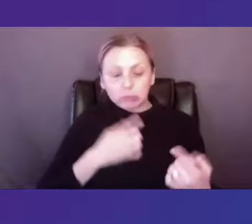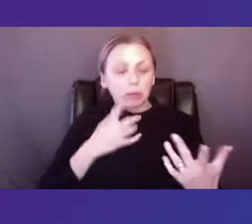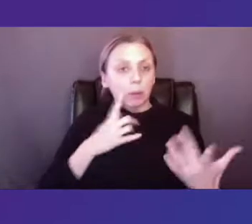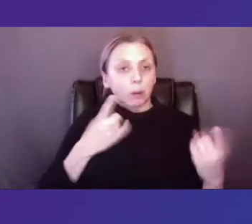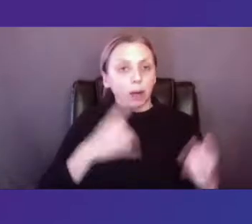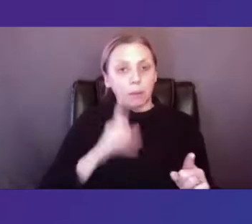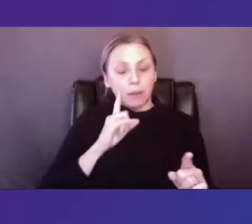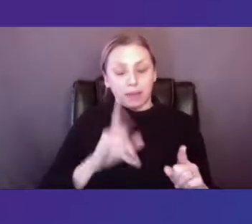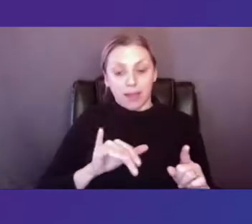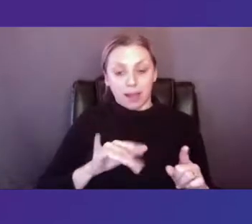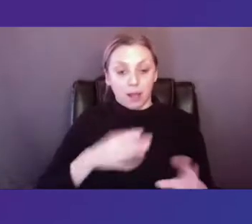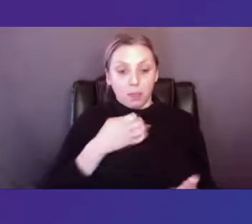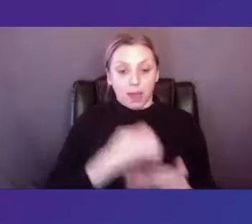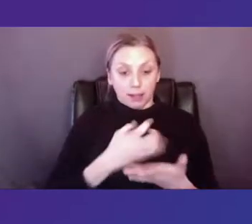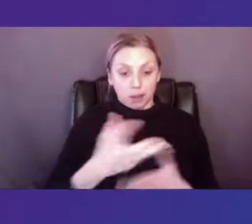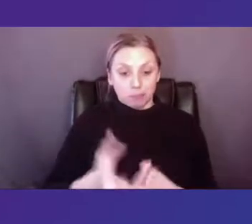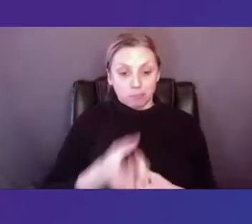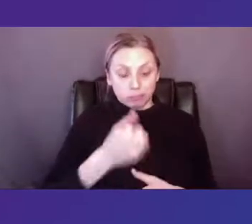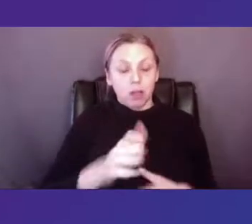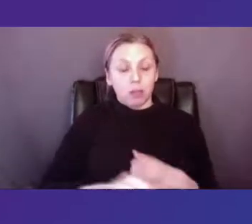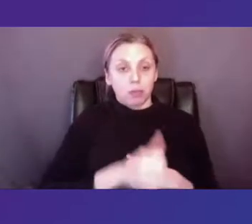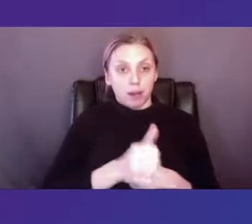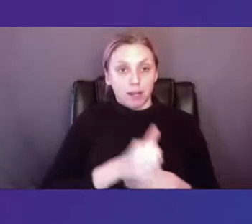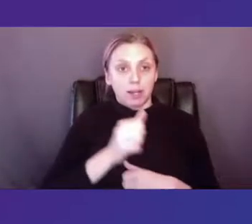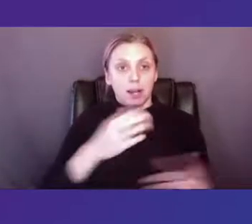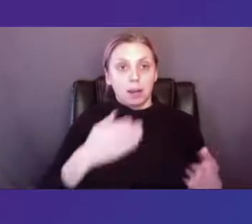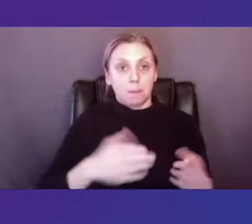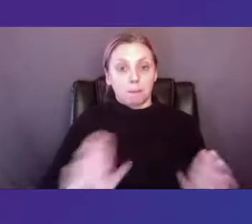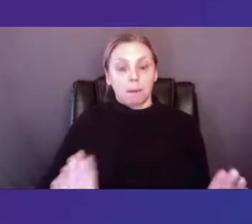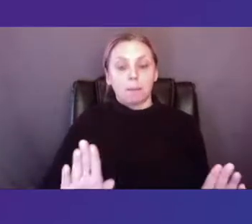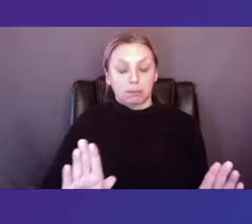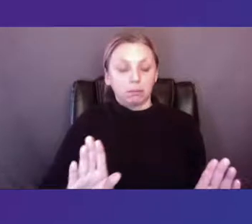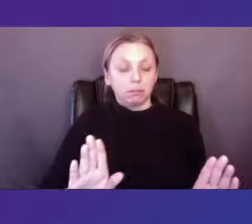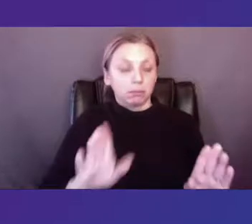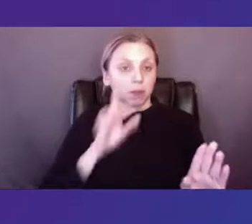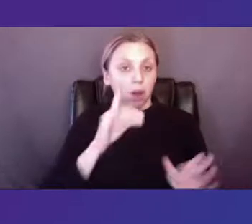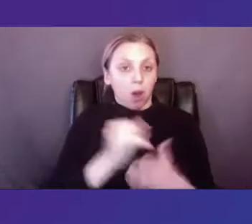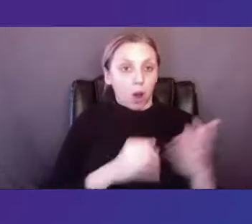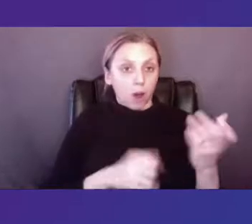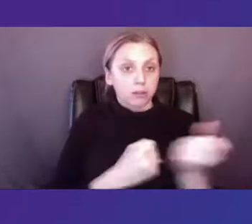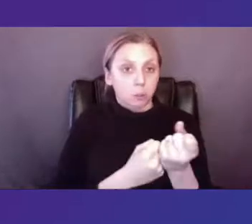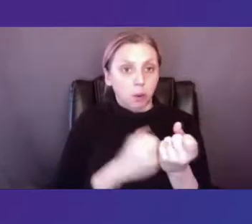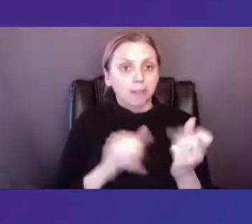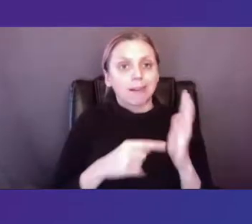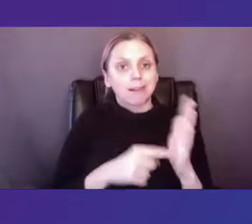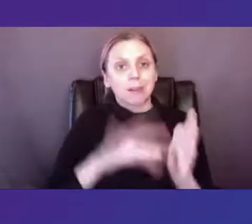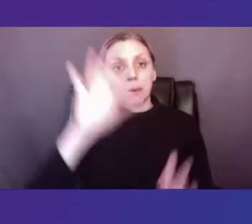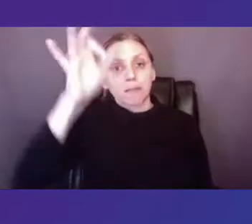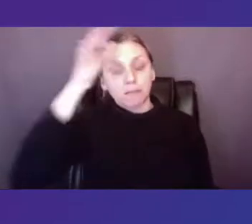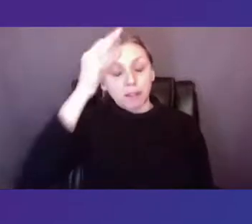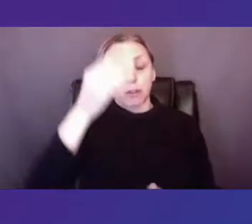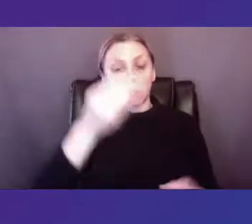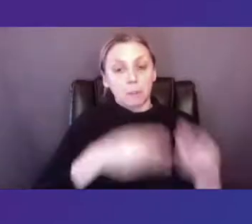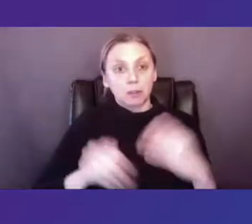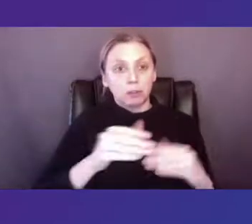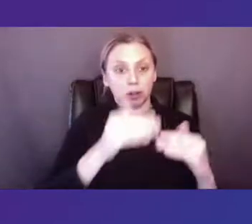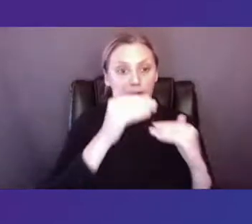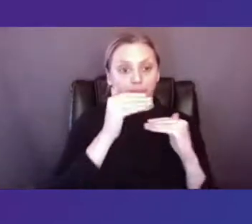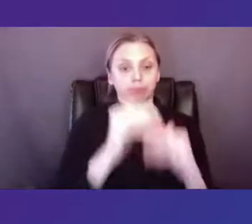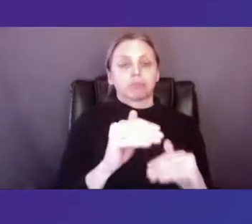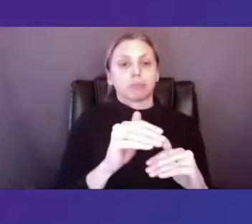public arts support and publicly funded artists. These are things like federal budgetary flatlines